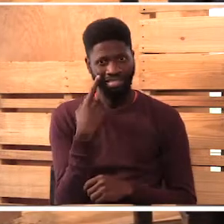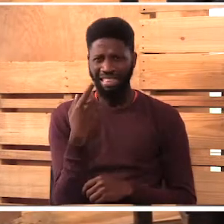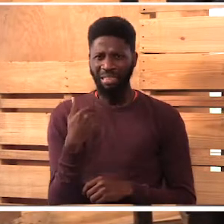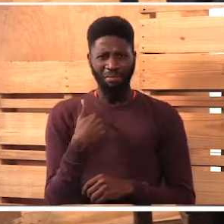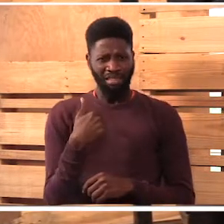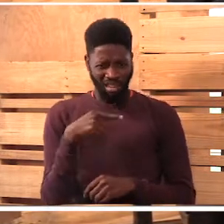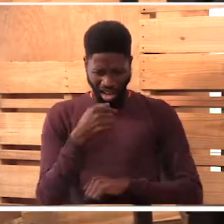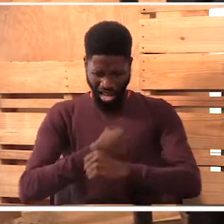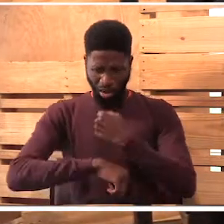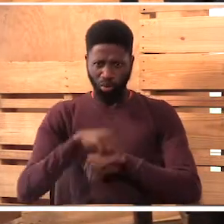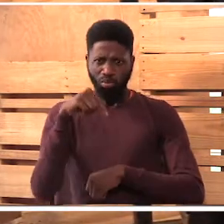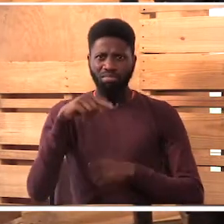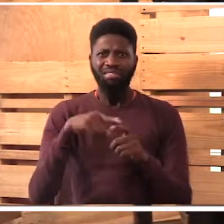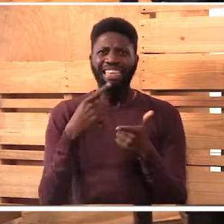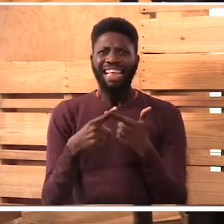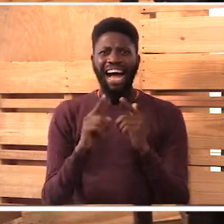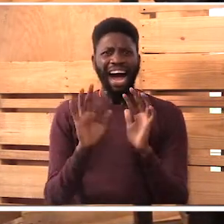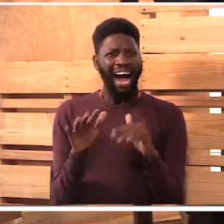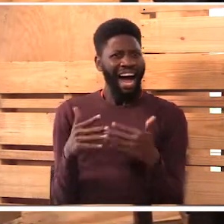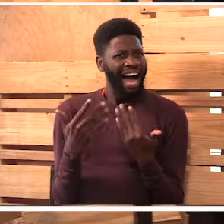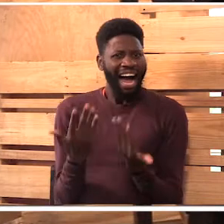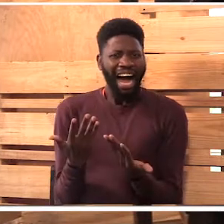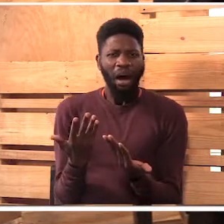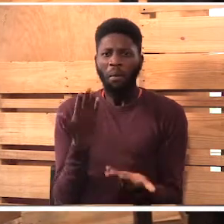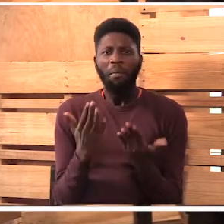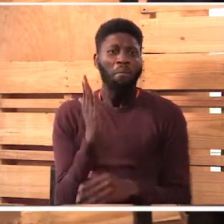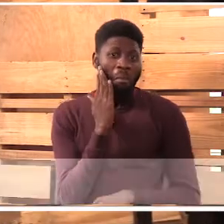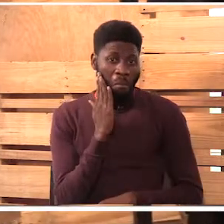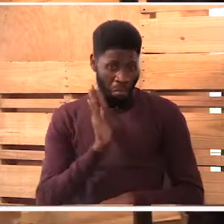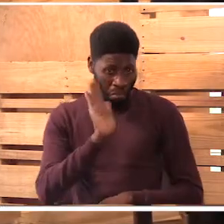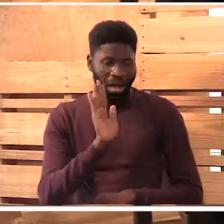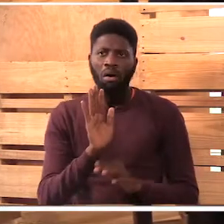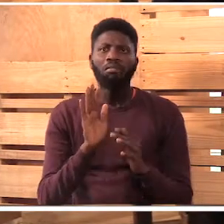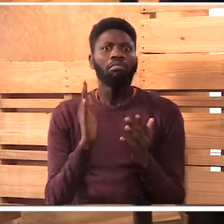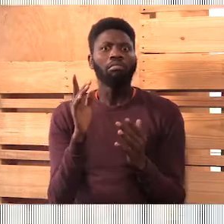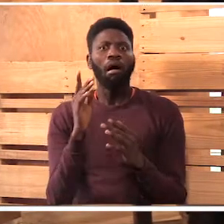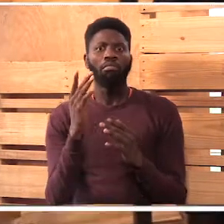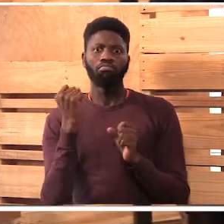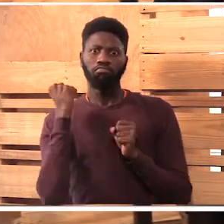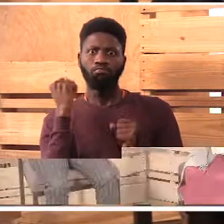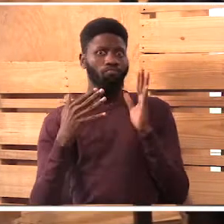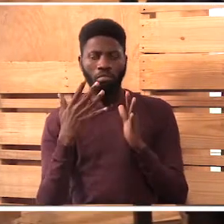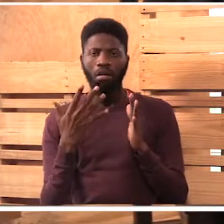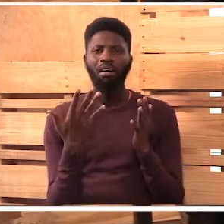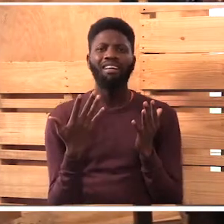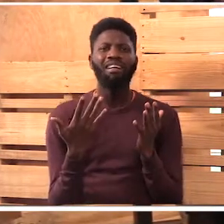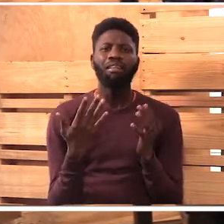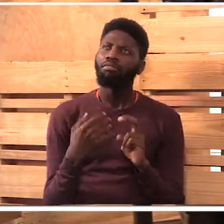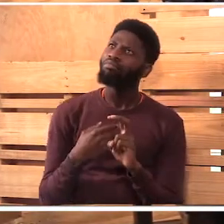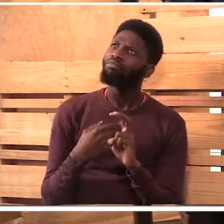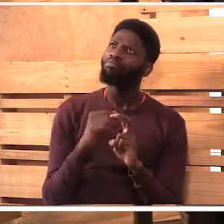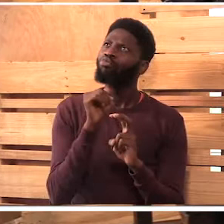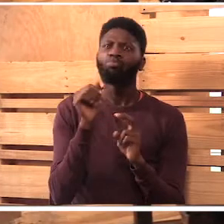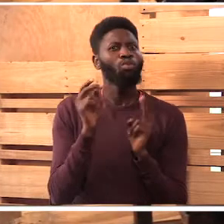I'm, I'm doing this. And then the way the, maybe your mom have respondent to whatever you are doing, it's not a